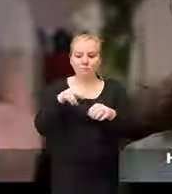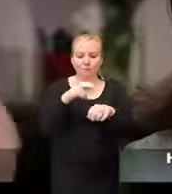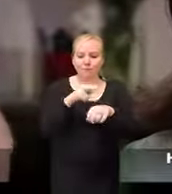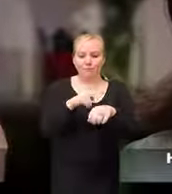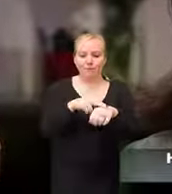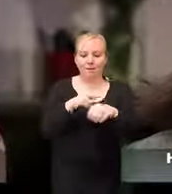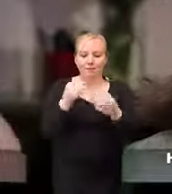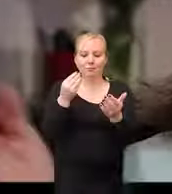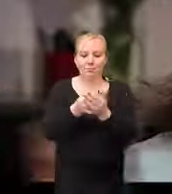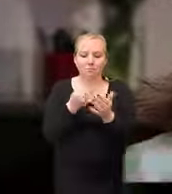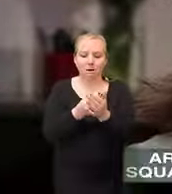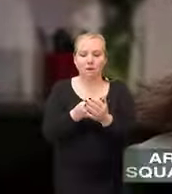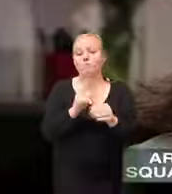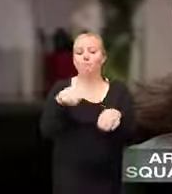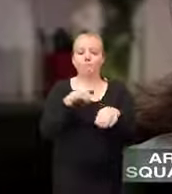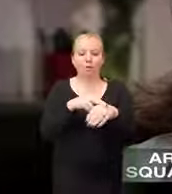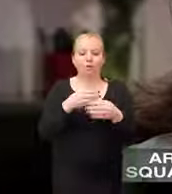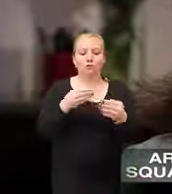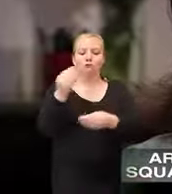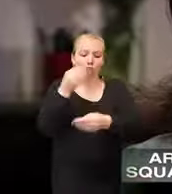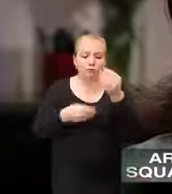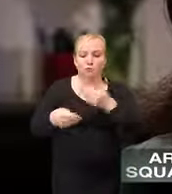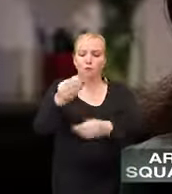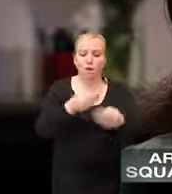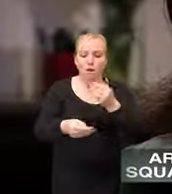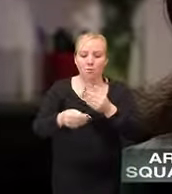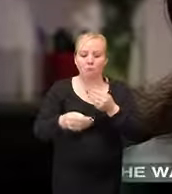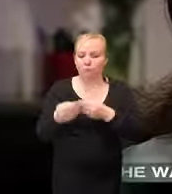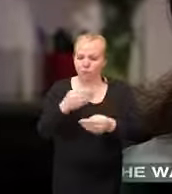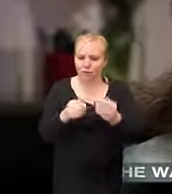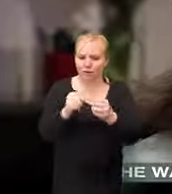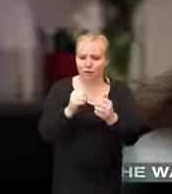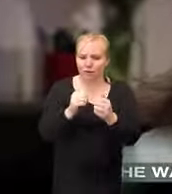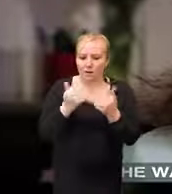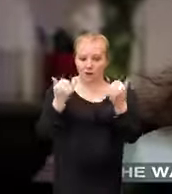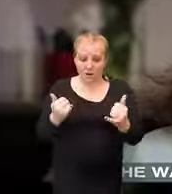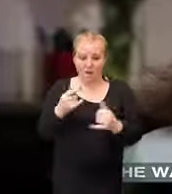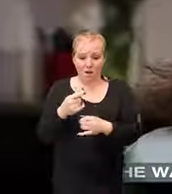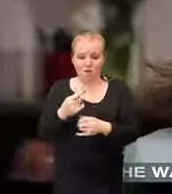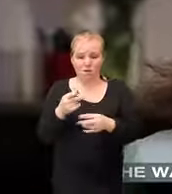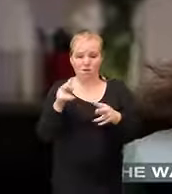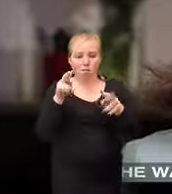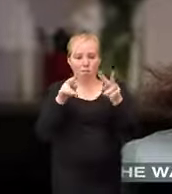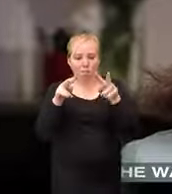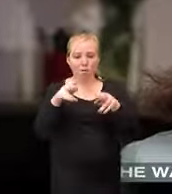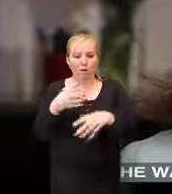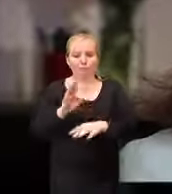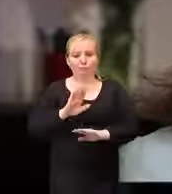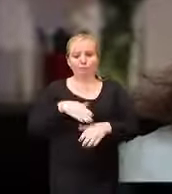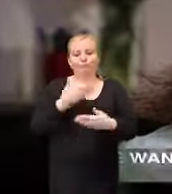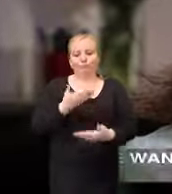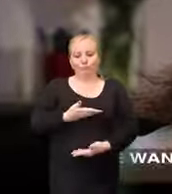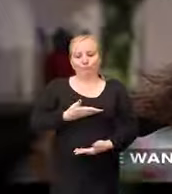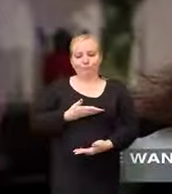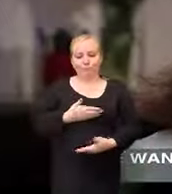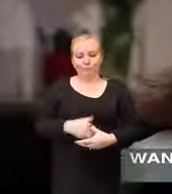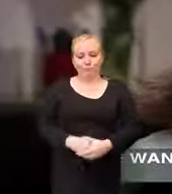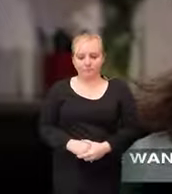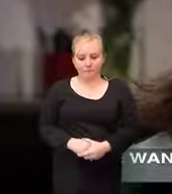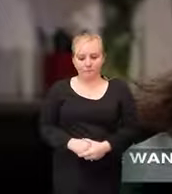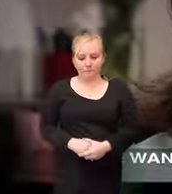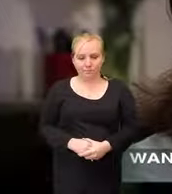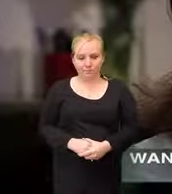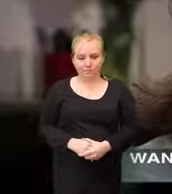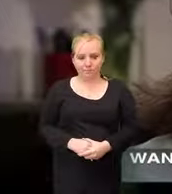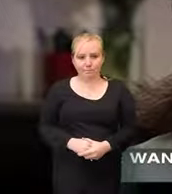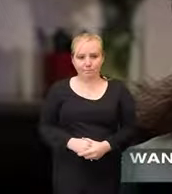very clearly that the states are going to go back to squabbling with each other he wants a uniform currency he wants a uniform